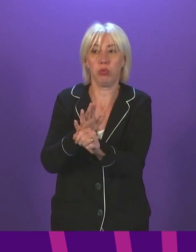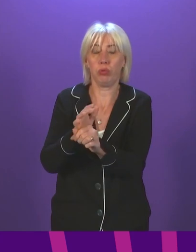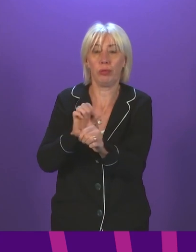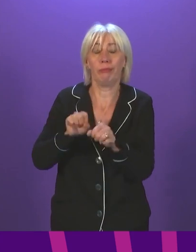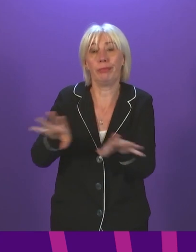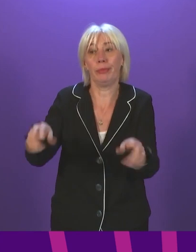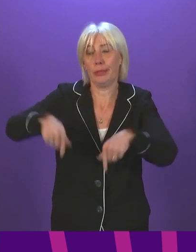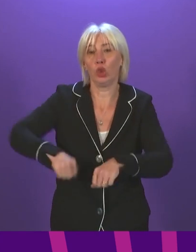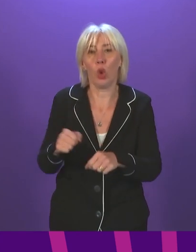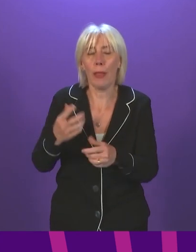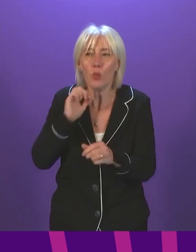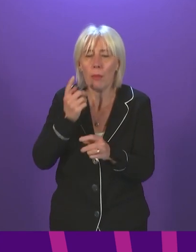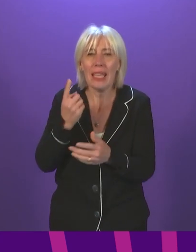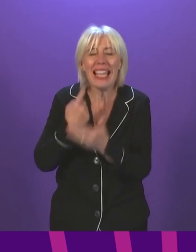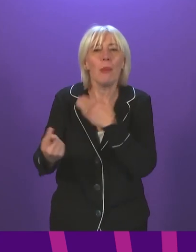First Minister.